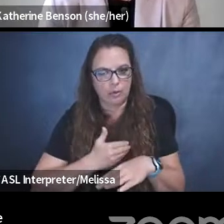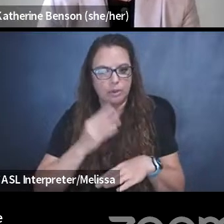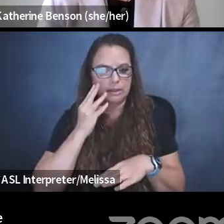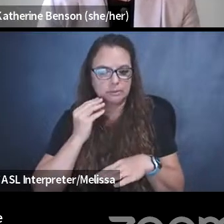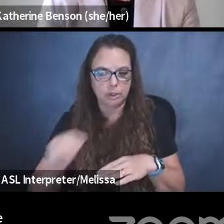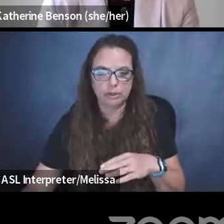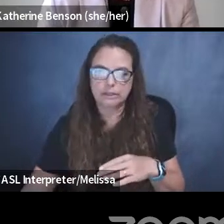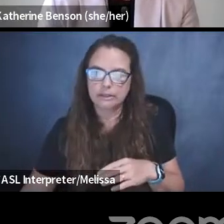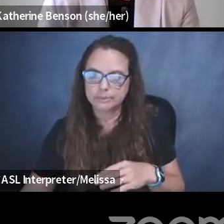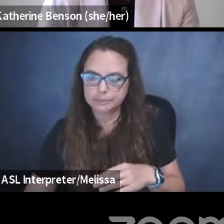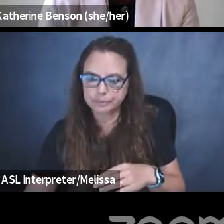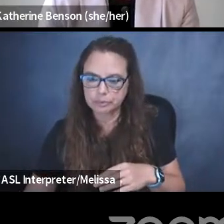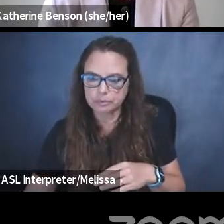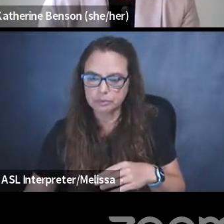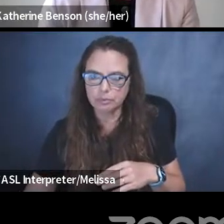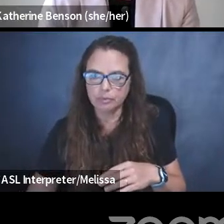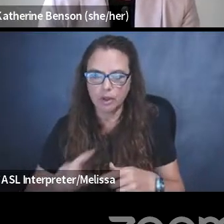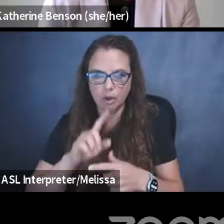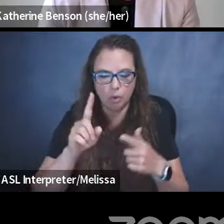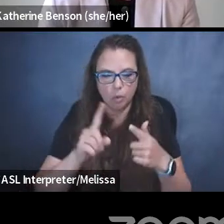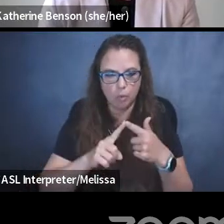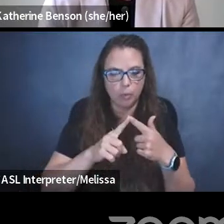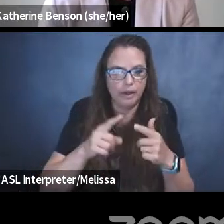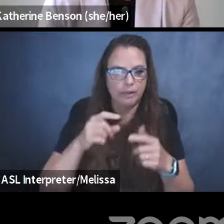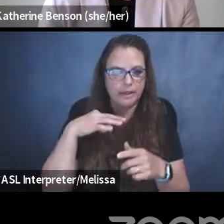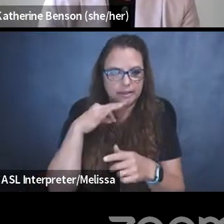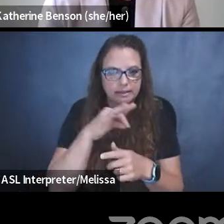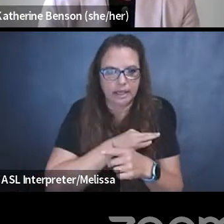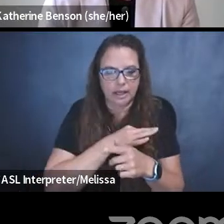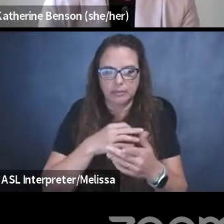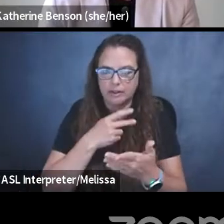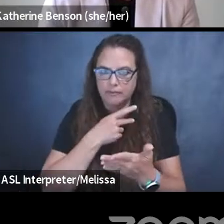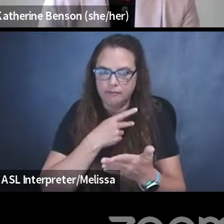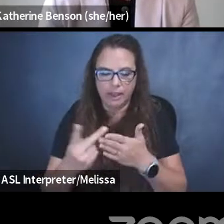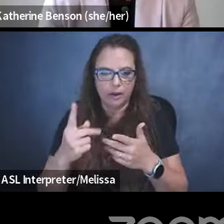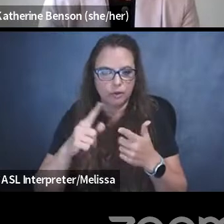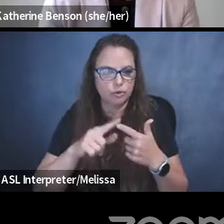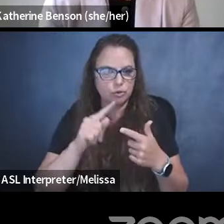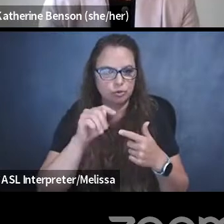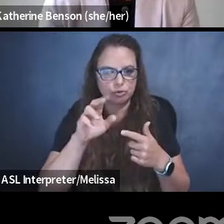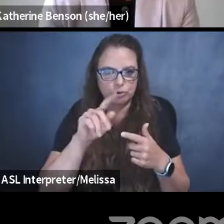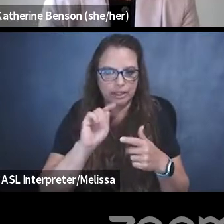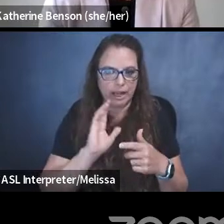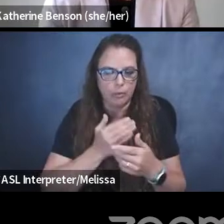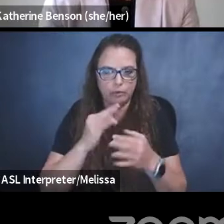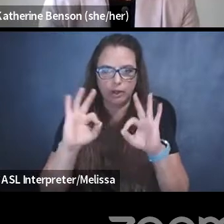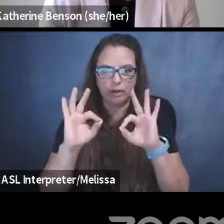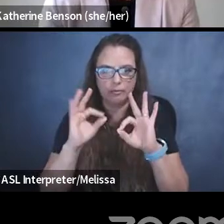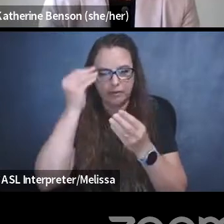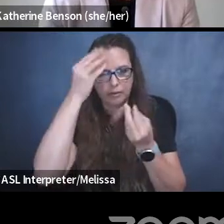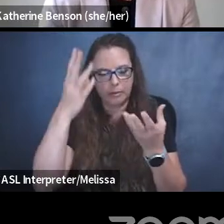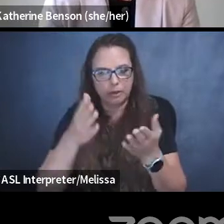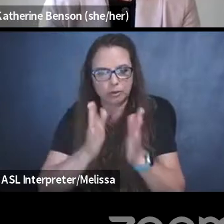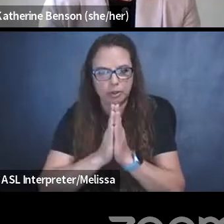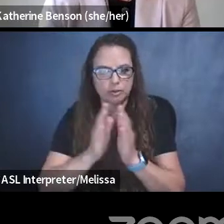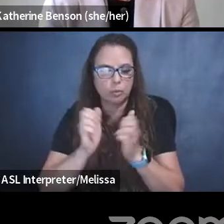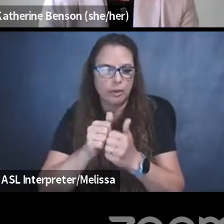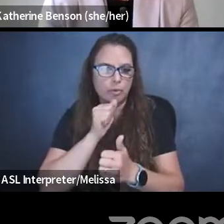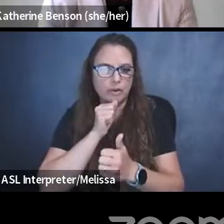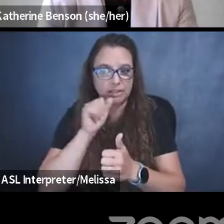when staff failed to treat our freedom of information requests with the privacy that they are required to have,